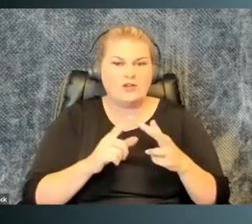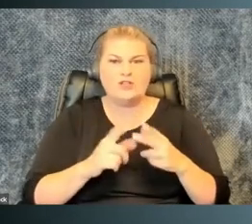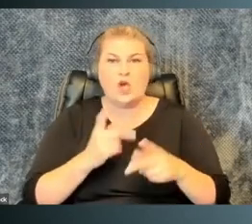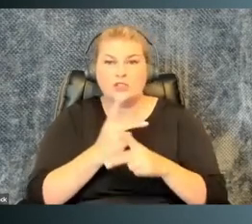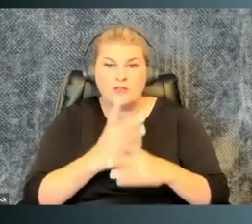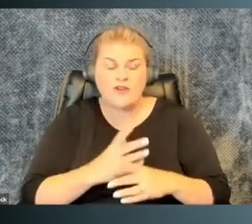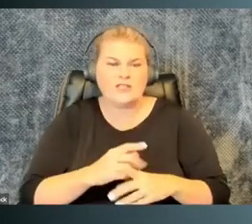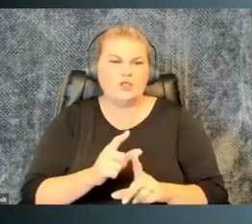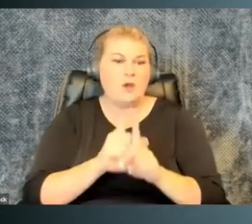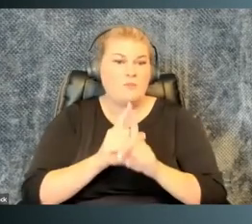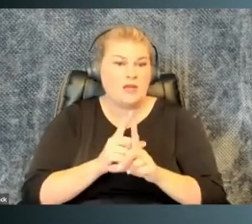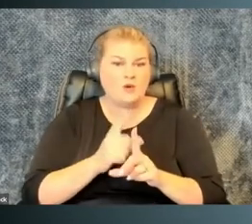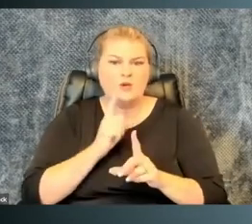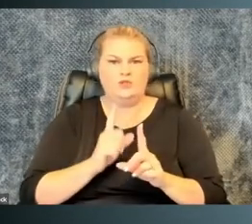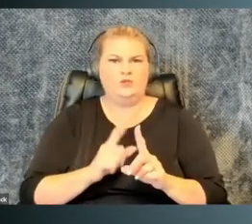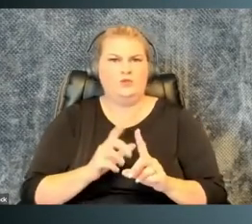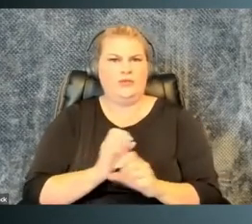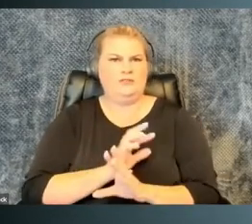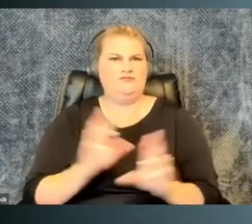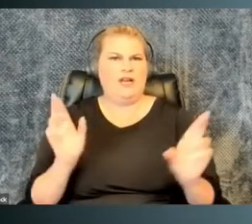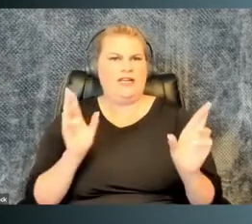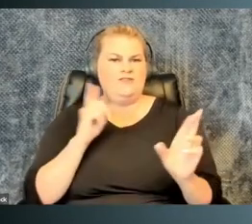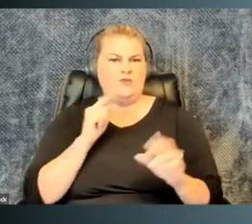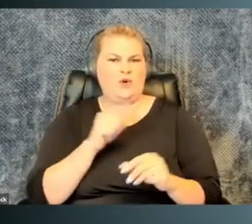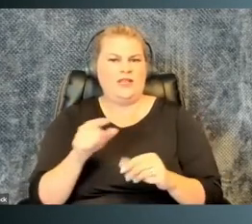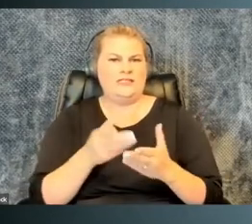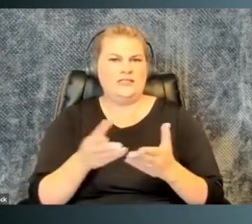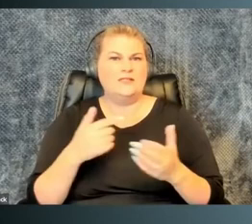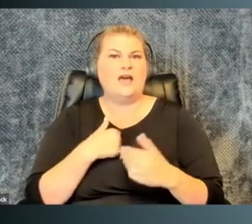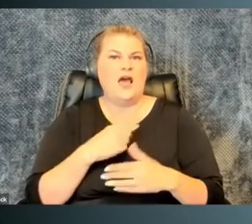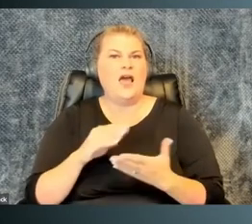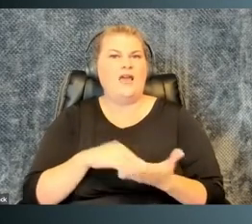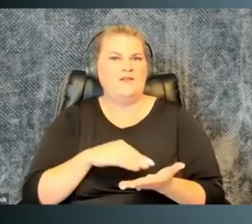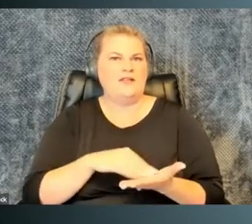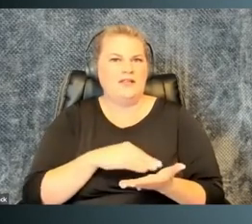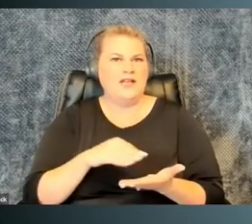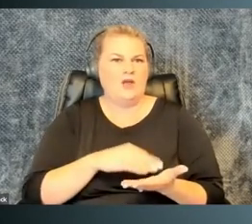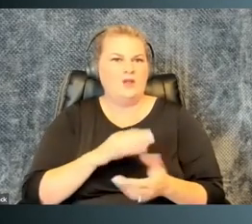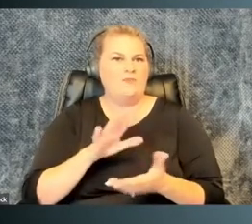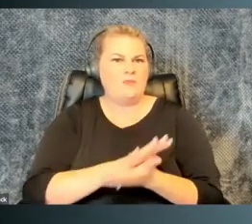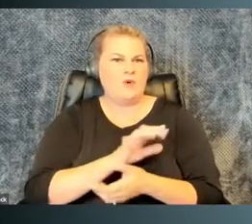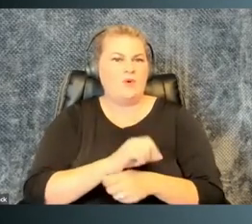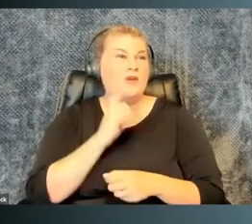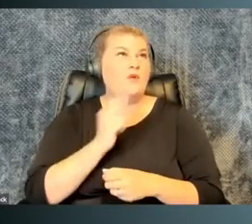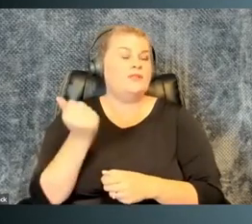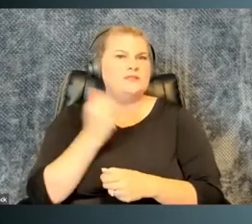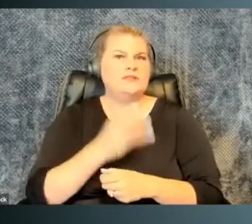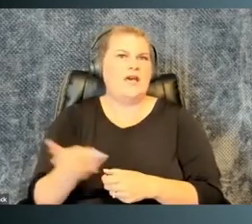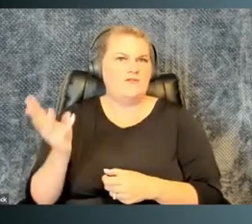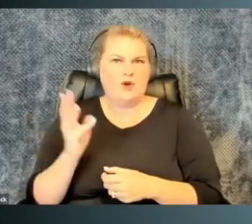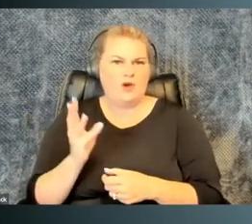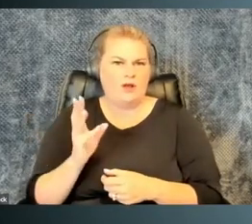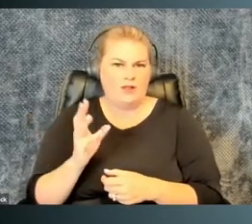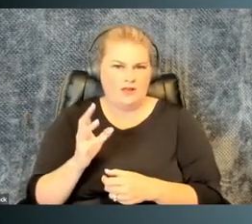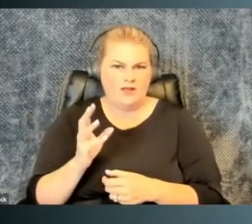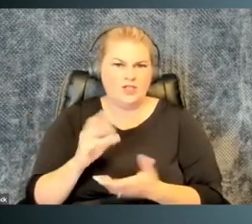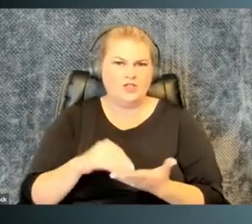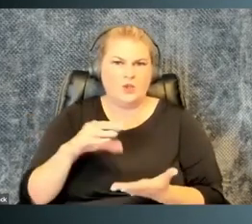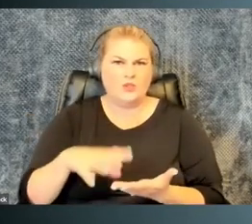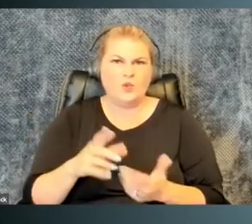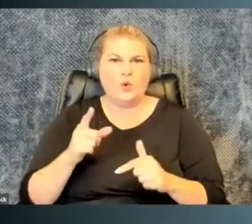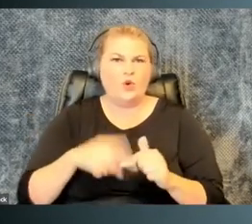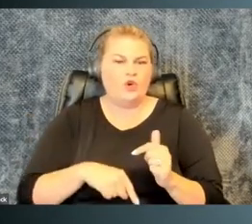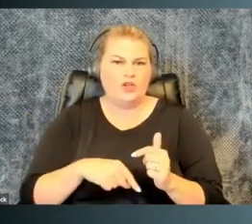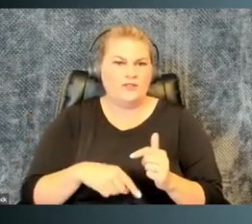as supervisors, as mentors, to be ready for these things too. I have literally filled out the paperwork for a number of